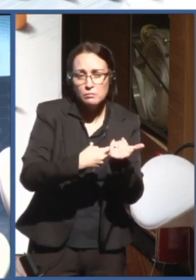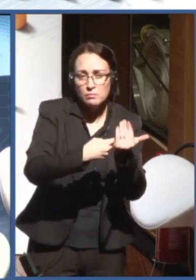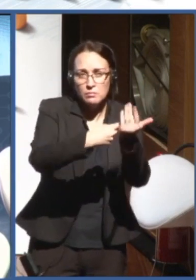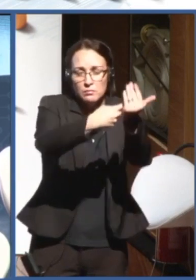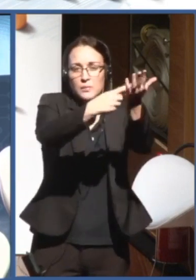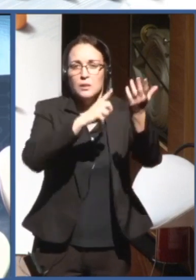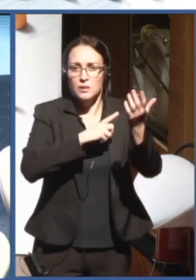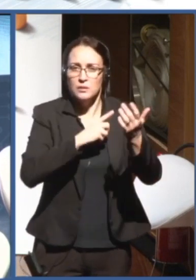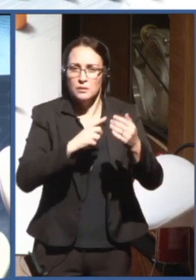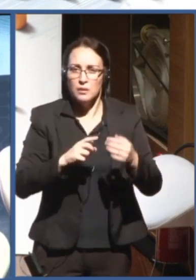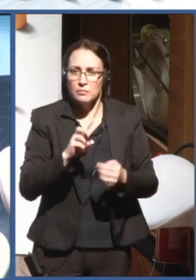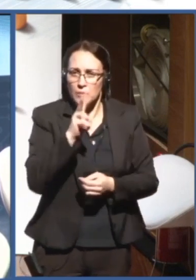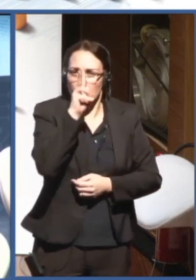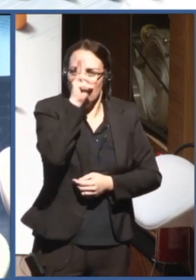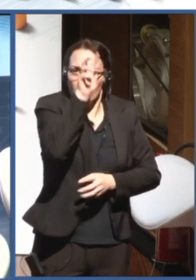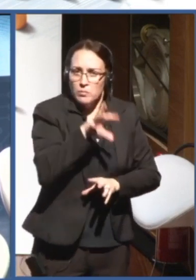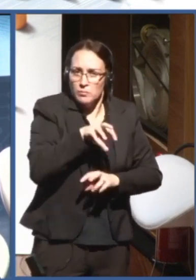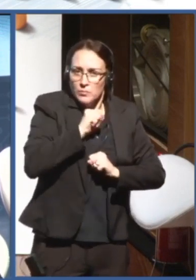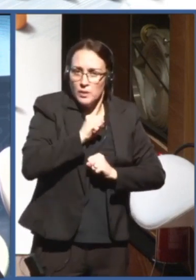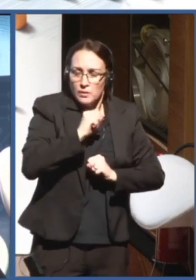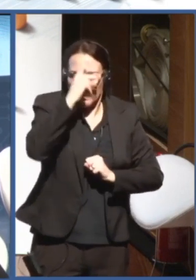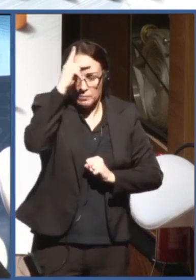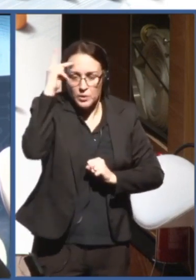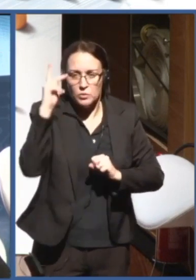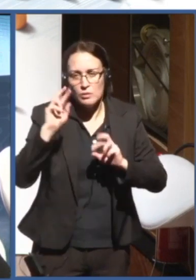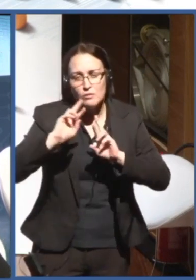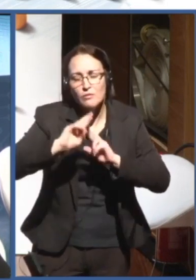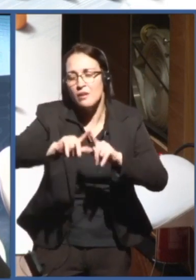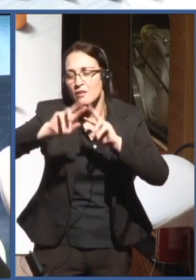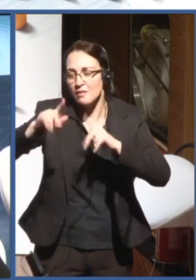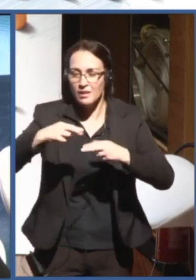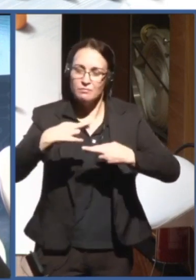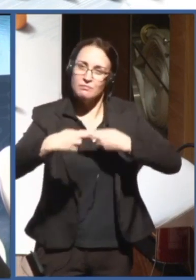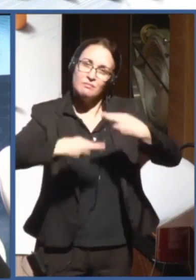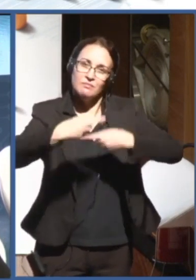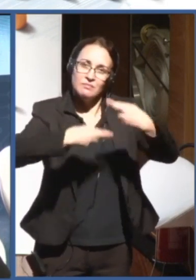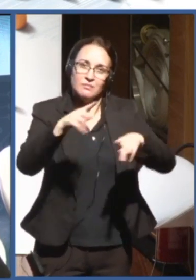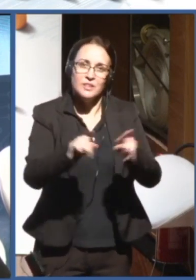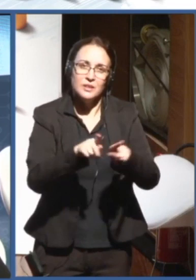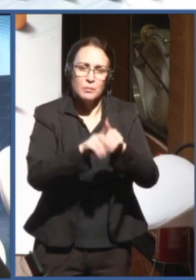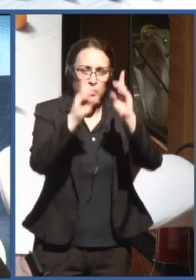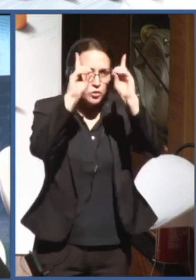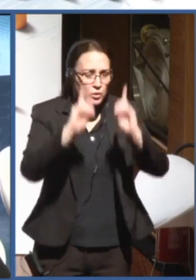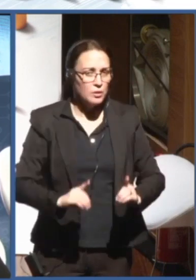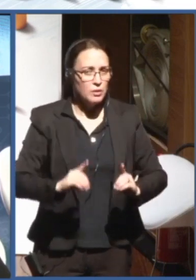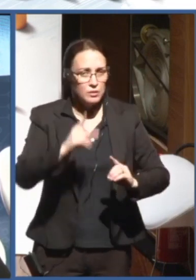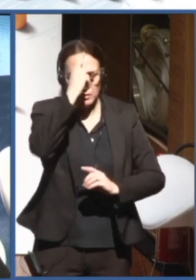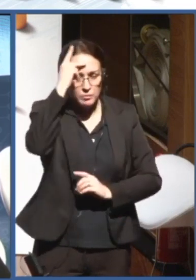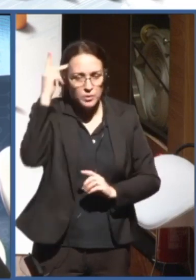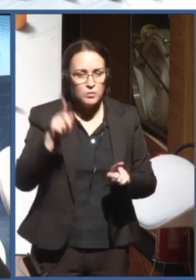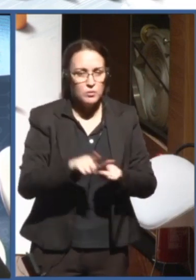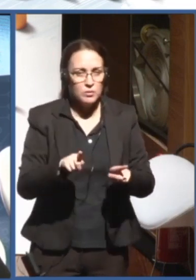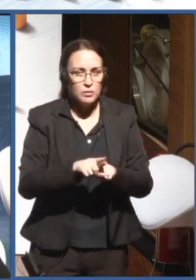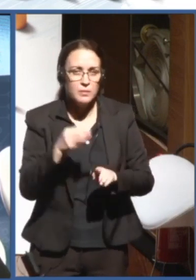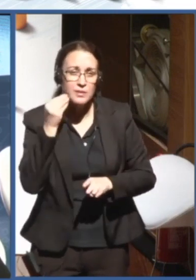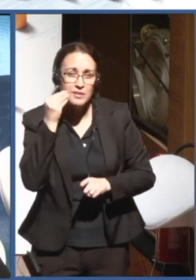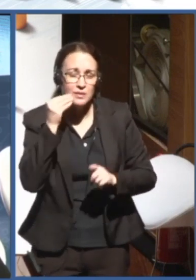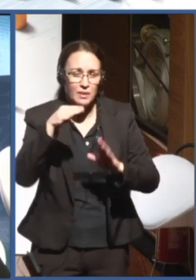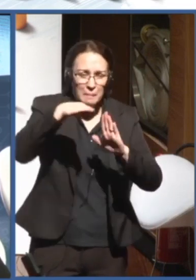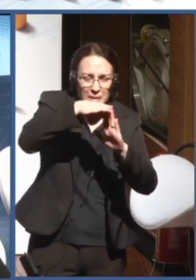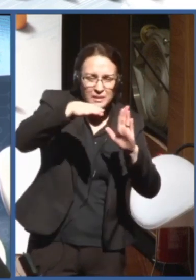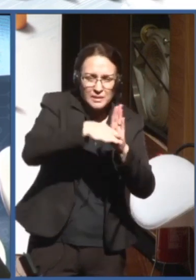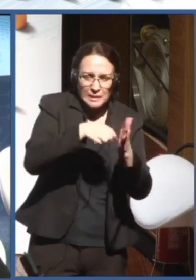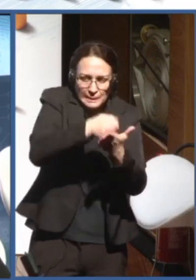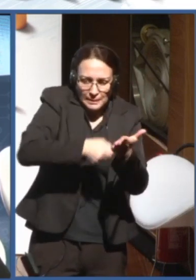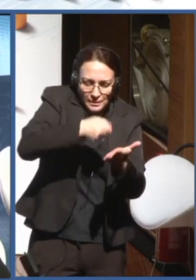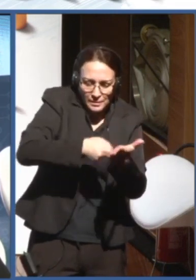are entitled to have those different reactions to it. I think it's legitimate. And we should not try and standardize it. We should not try, you know, and just say that it's easier to react the same